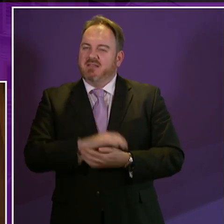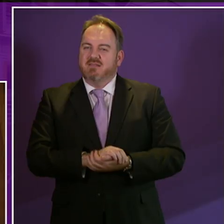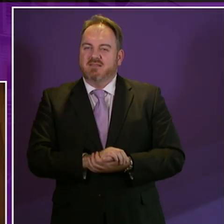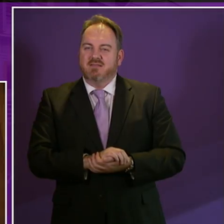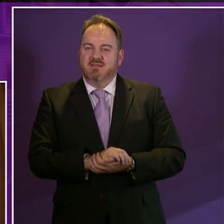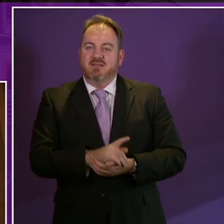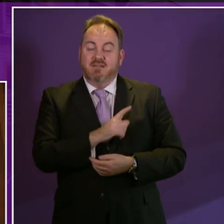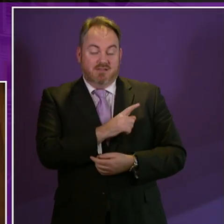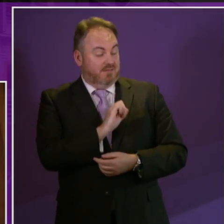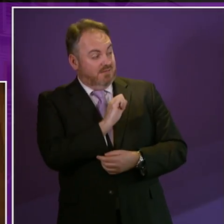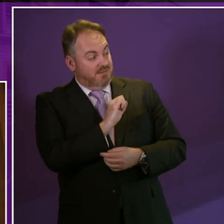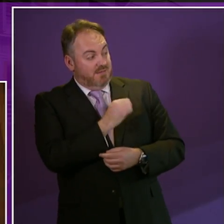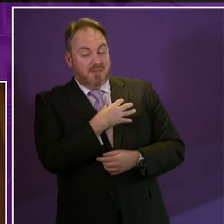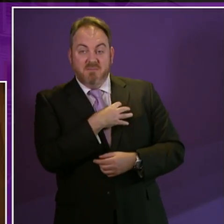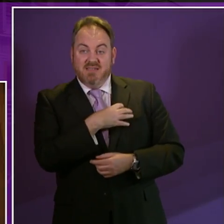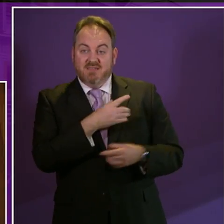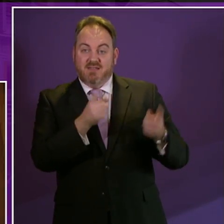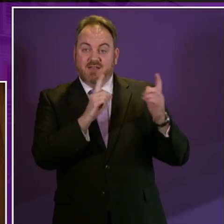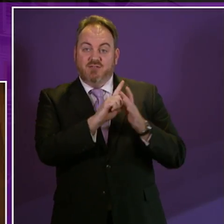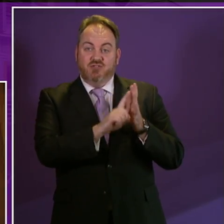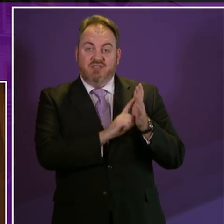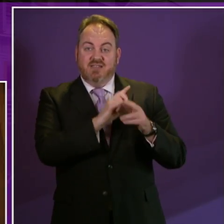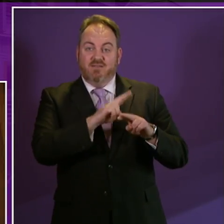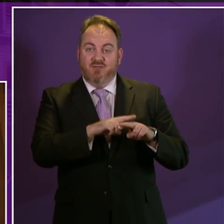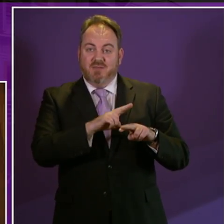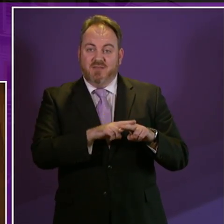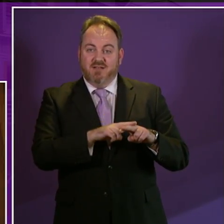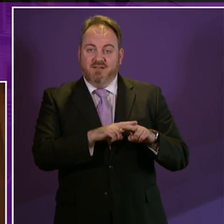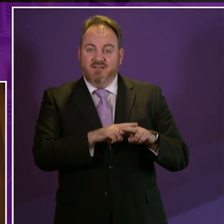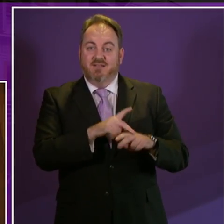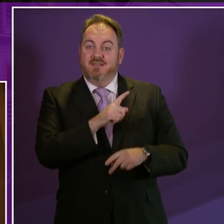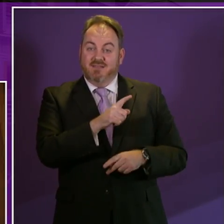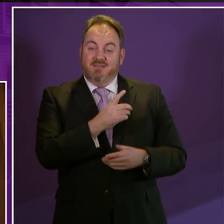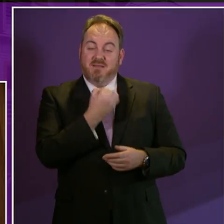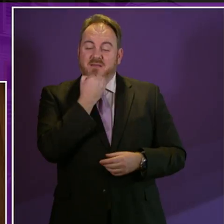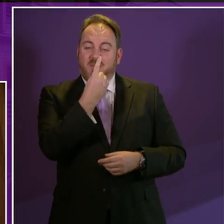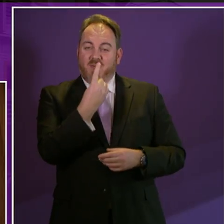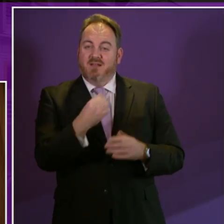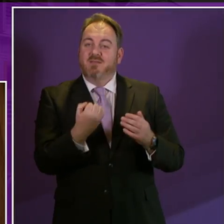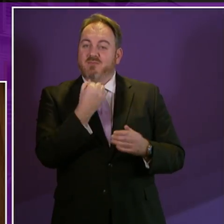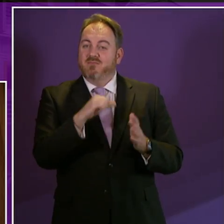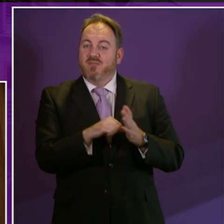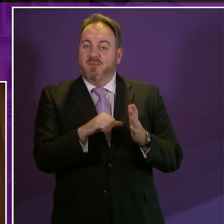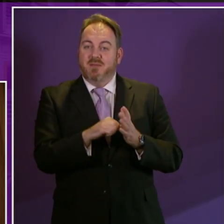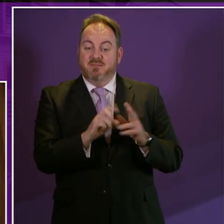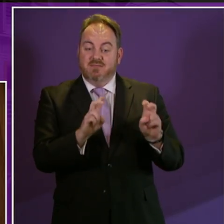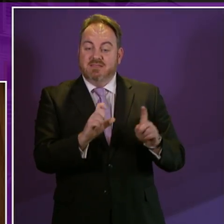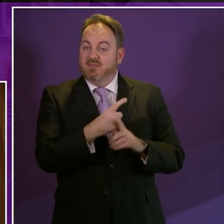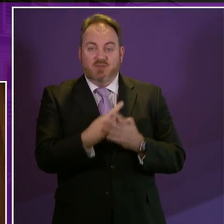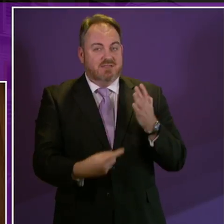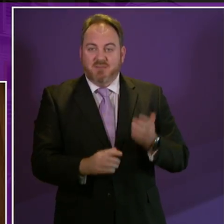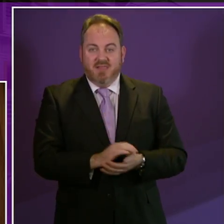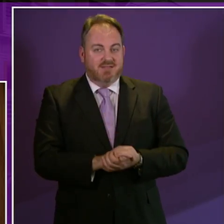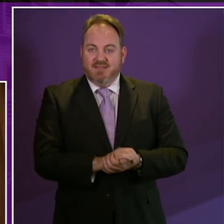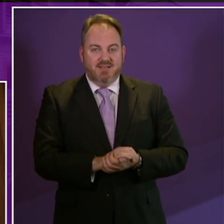Minister, Jean Freeman, is correct when she says that disability isn't the problem. The barriers that we put up for disabled people are